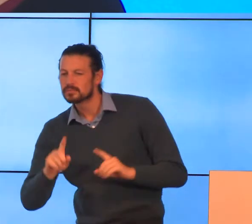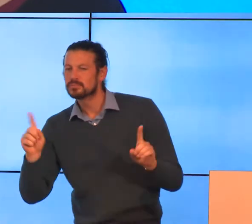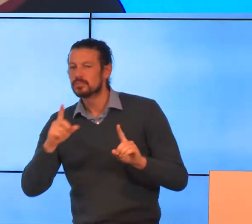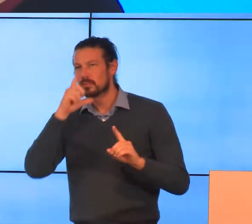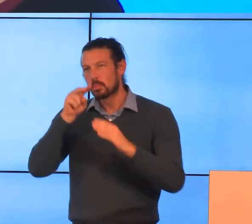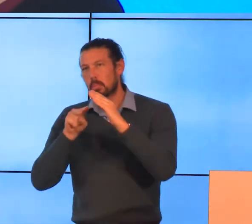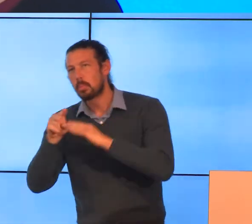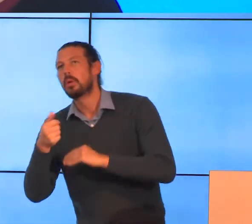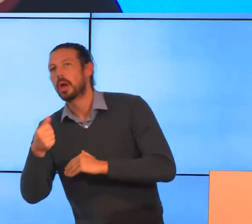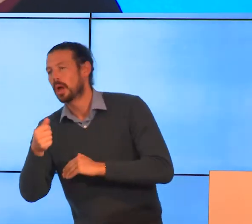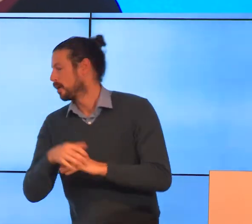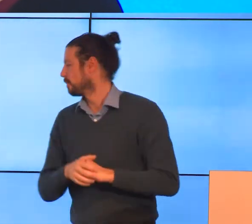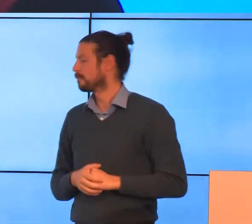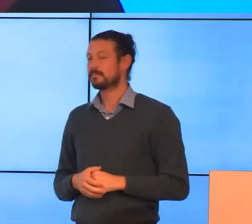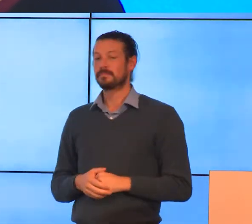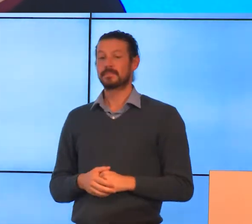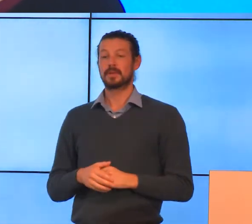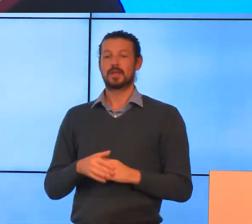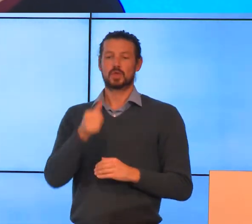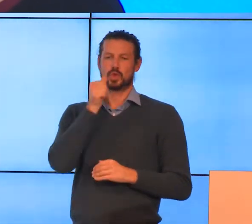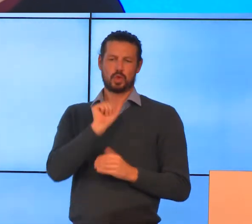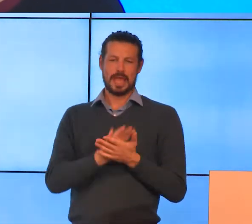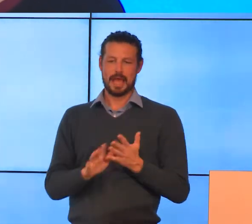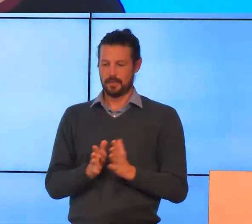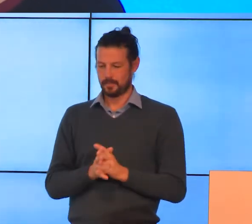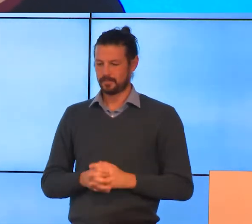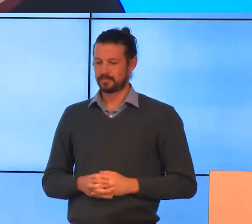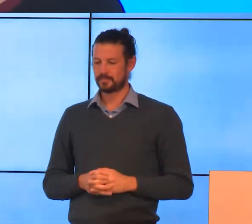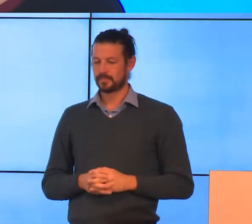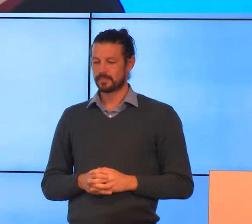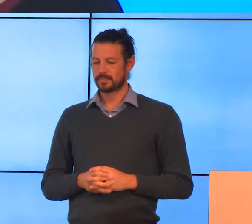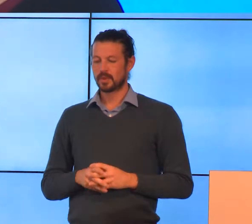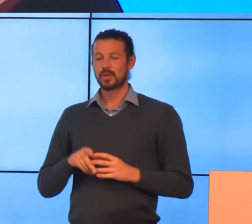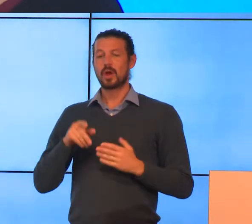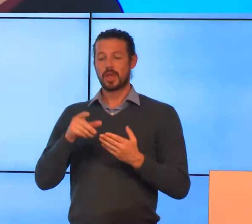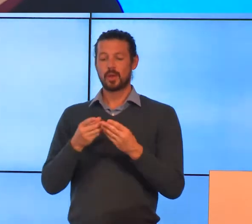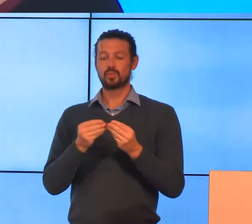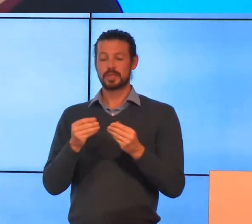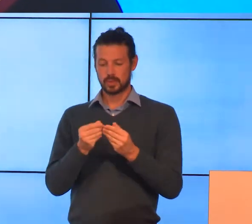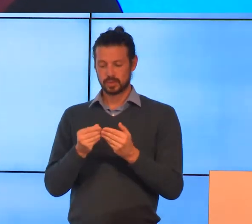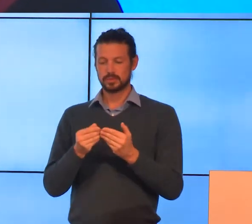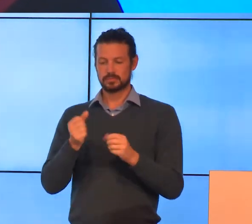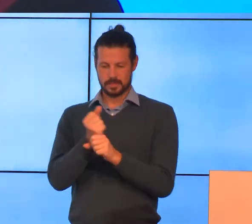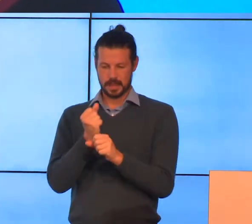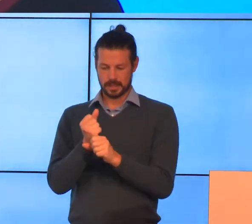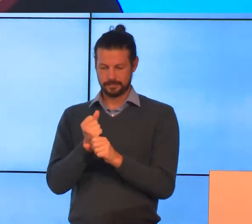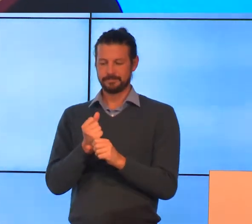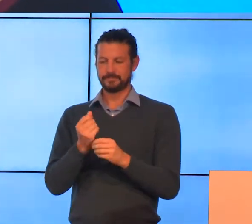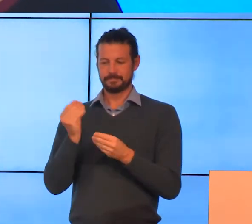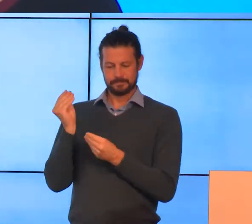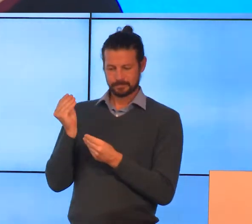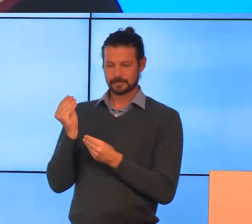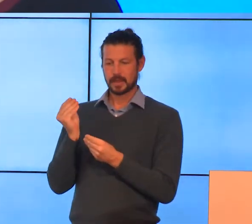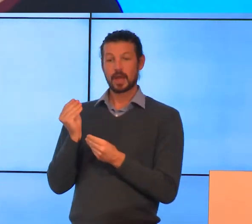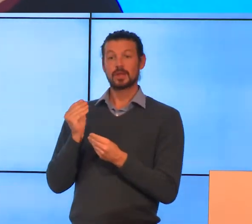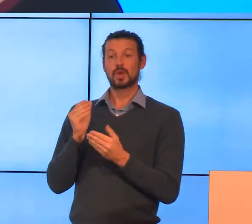How can you use it? Since we completed DSP and Me, our process has been that when people contact